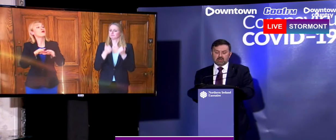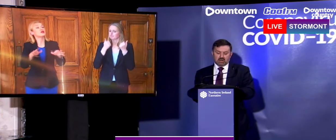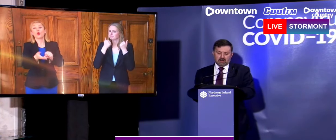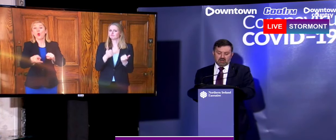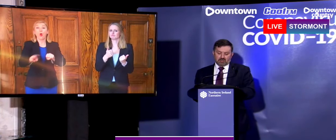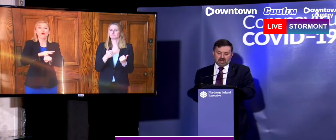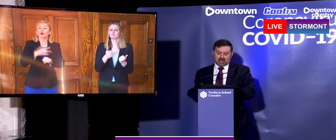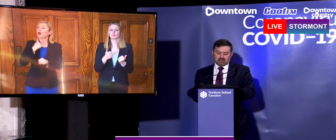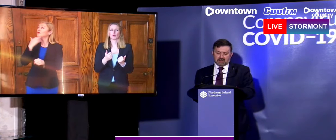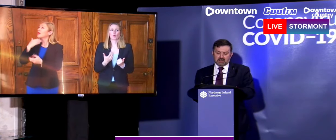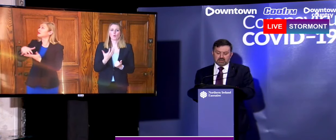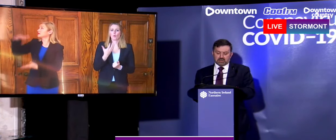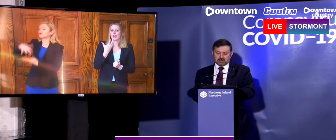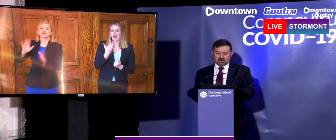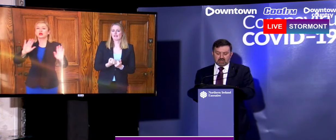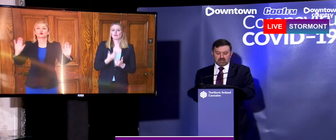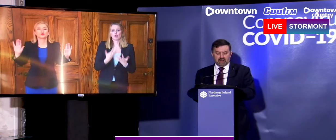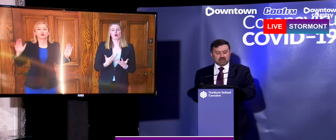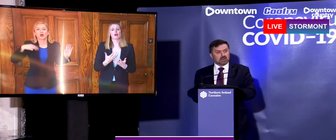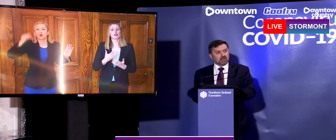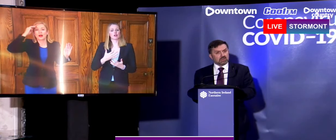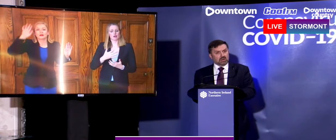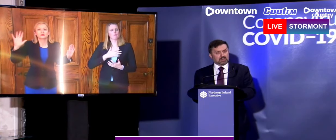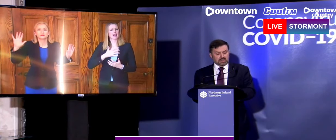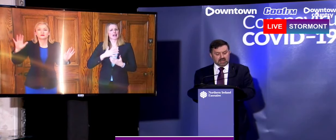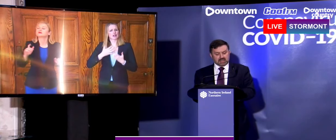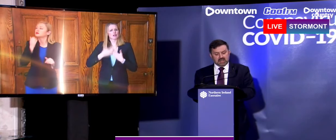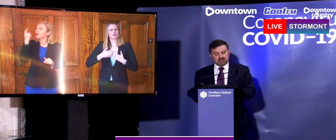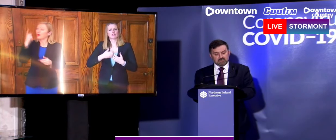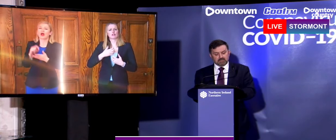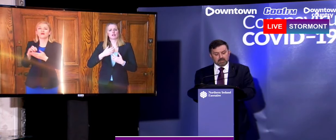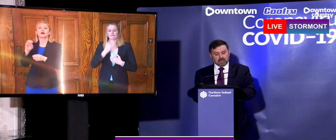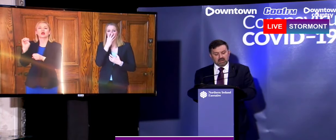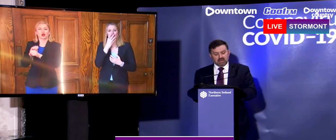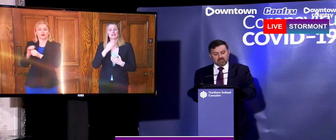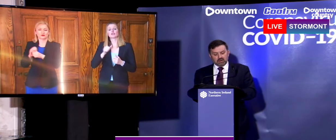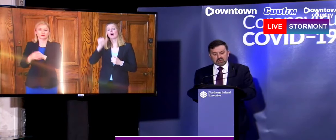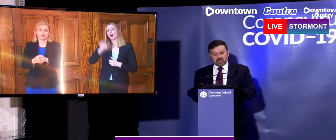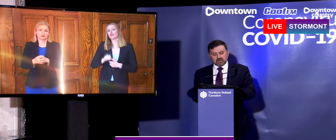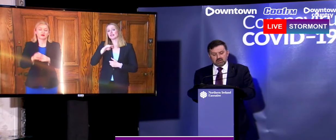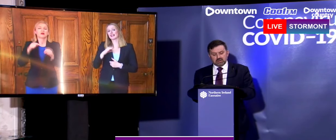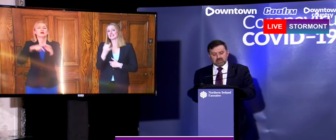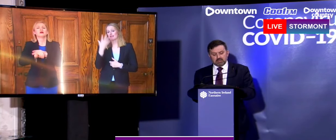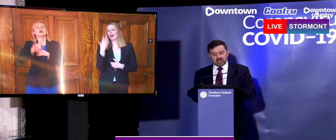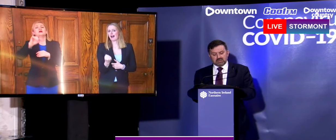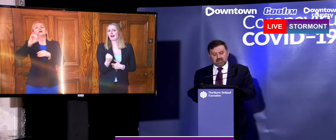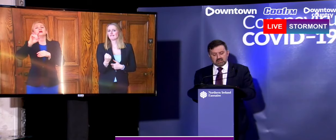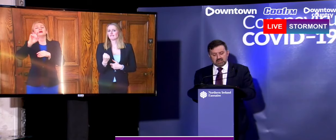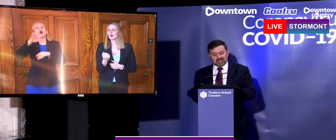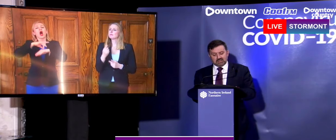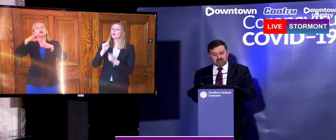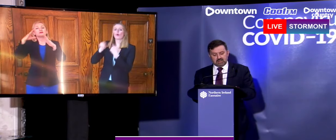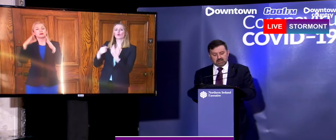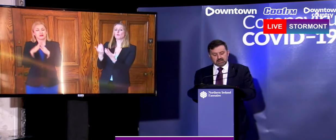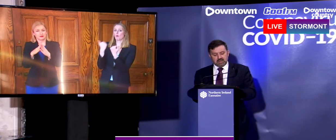the total of mechanical ventilators used in critical care to 197. Further substantial orders are in place for